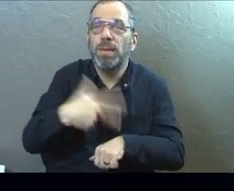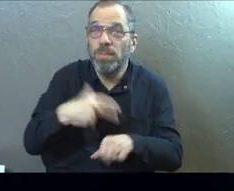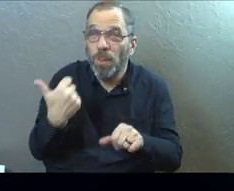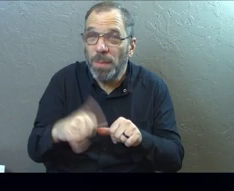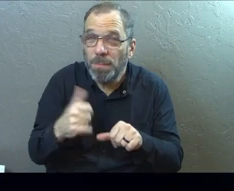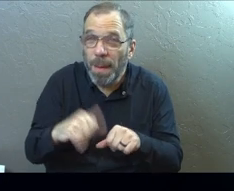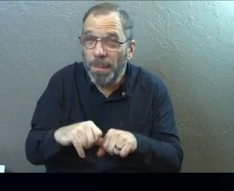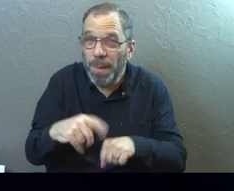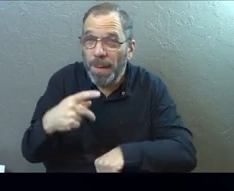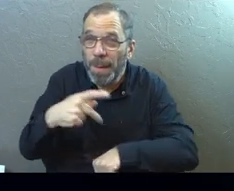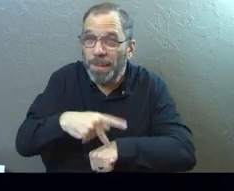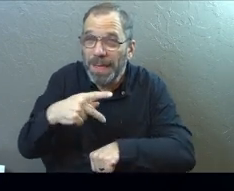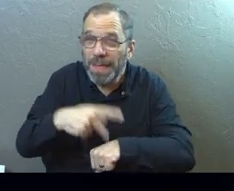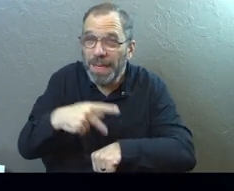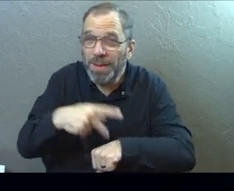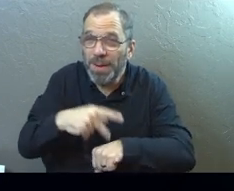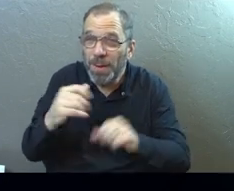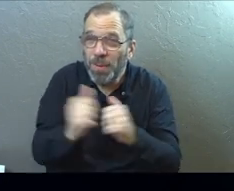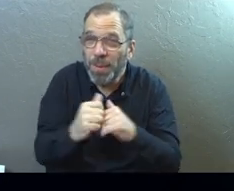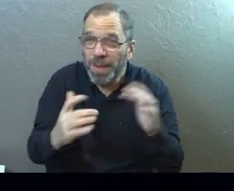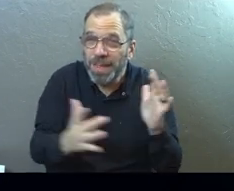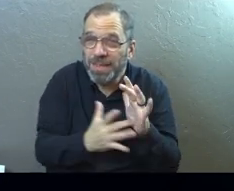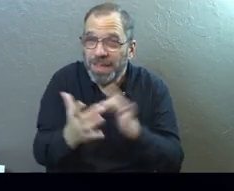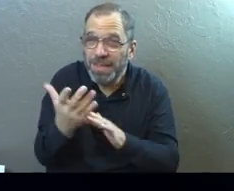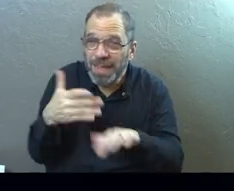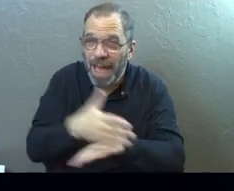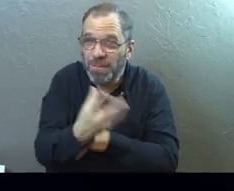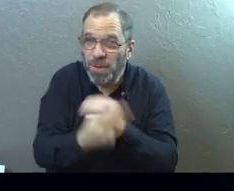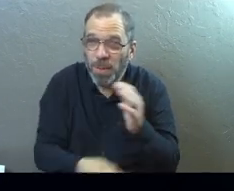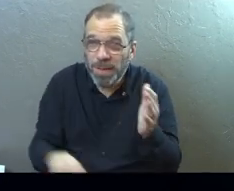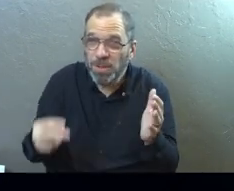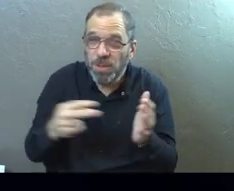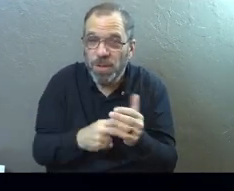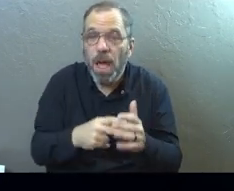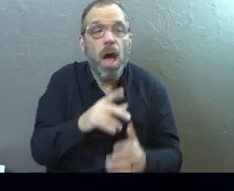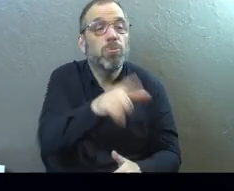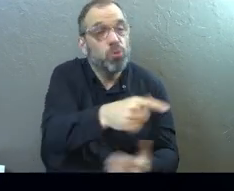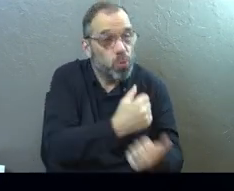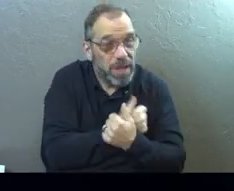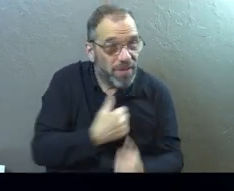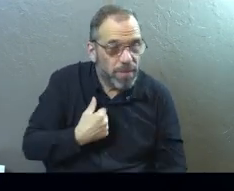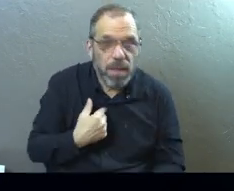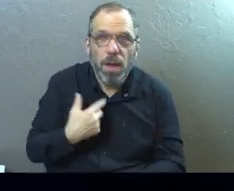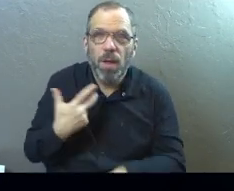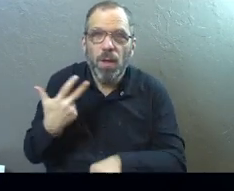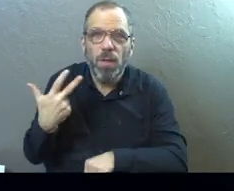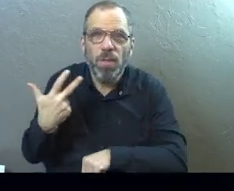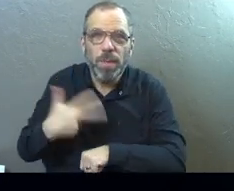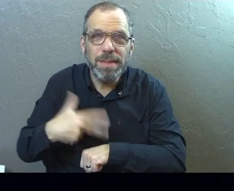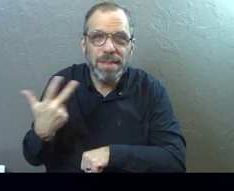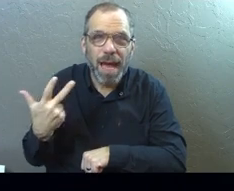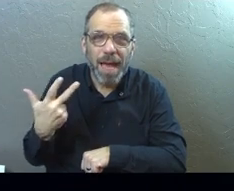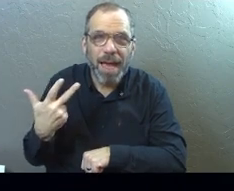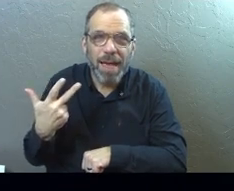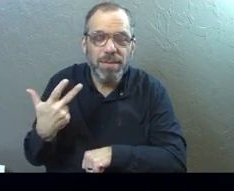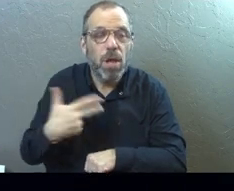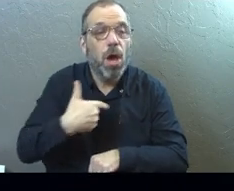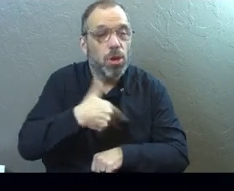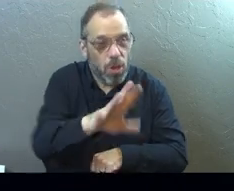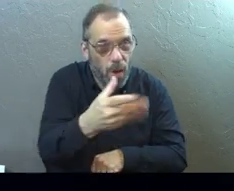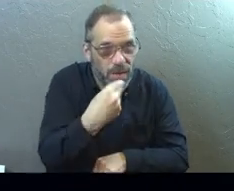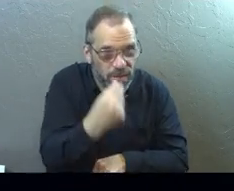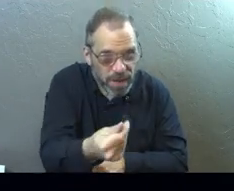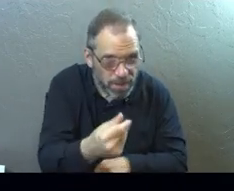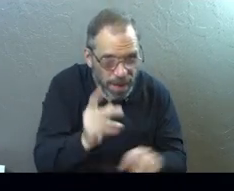Peter on the seashore, right, with Jesus after his resurrection, and it's like, do you love me? Three times, right? Go and feed my people.